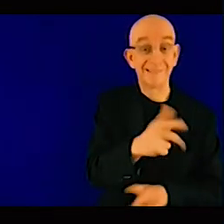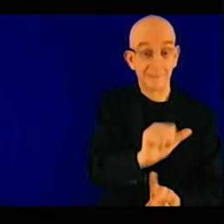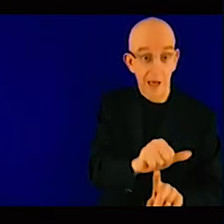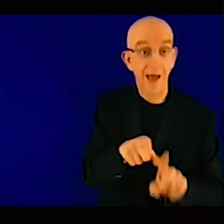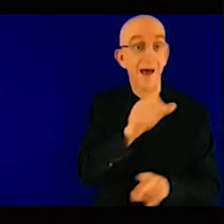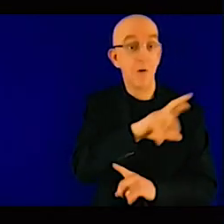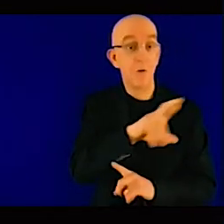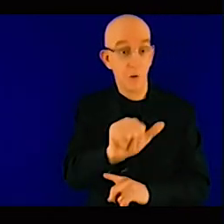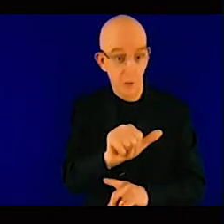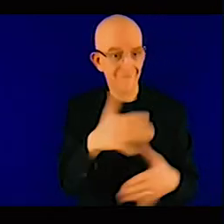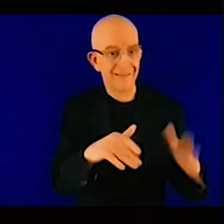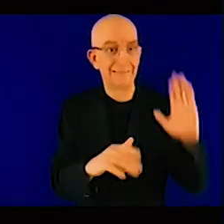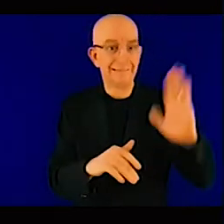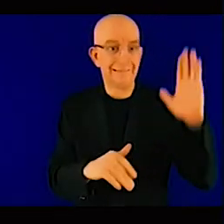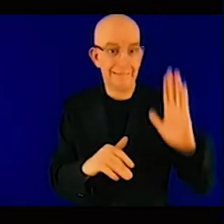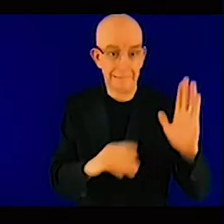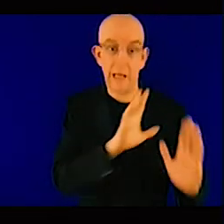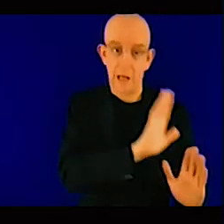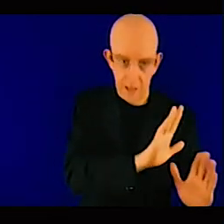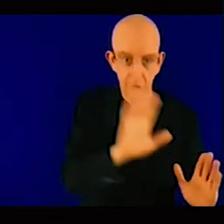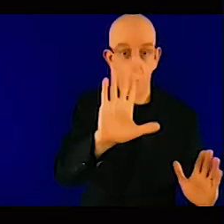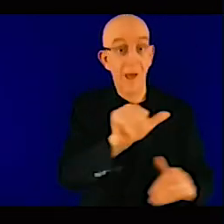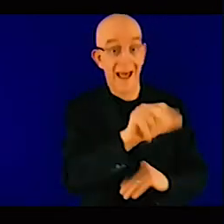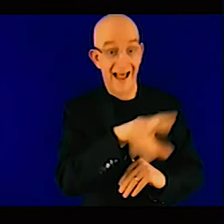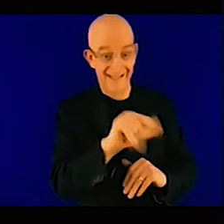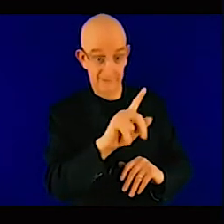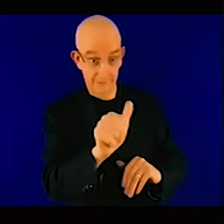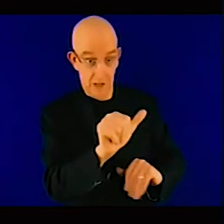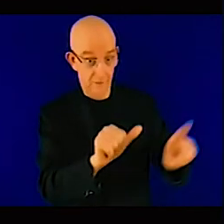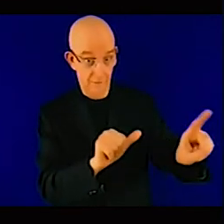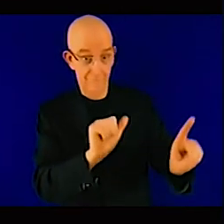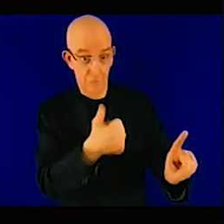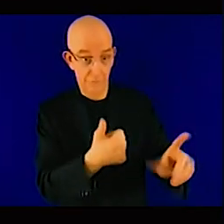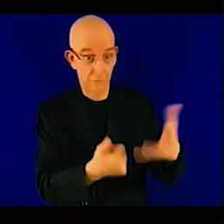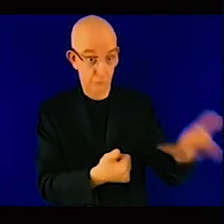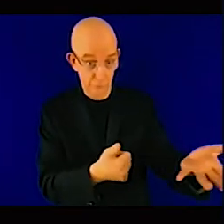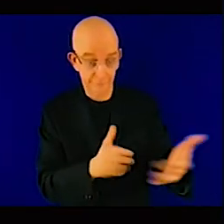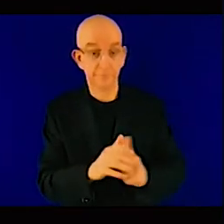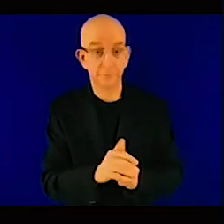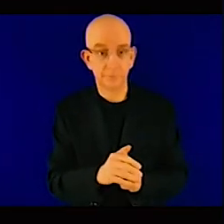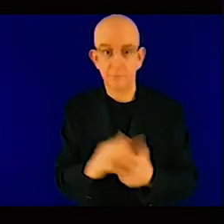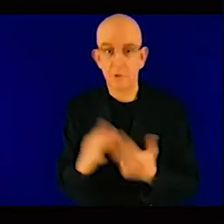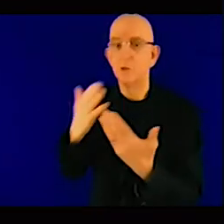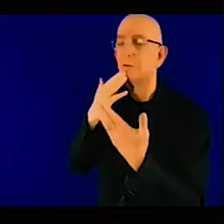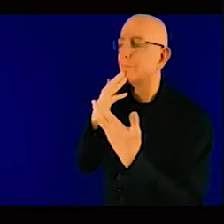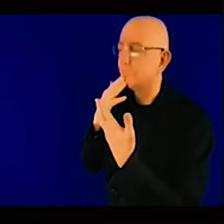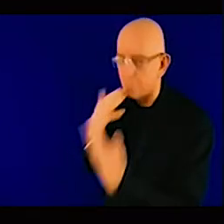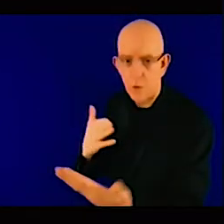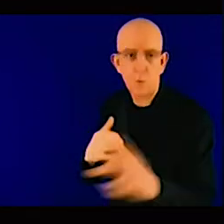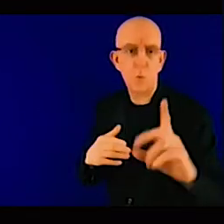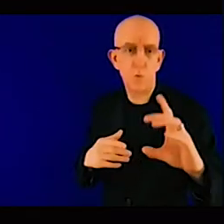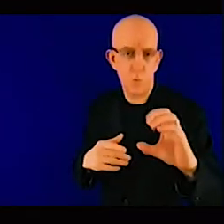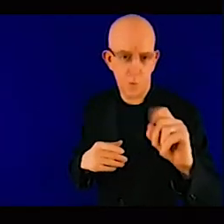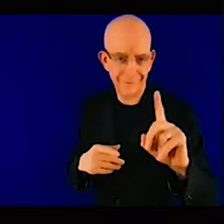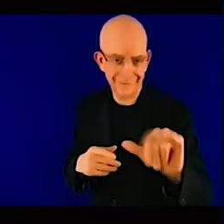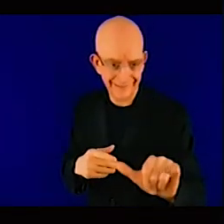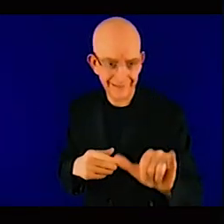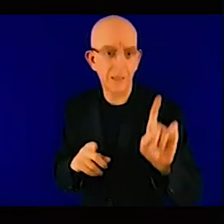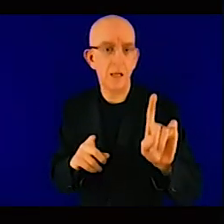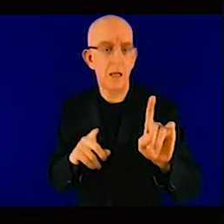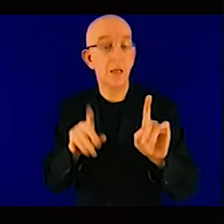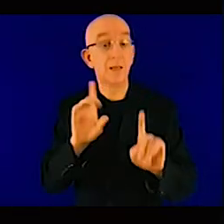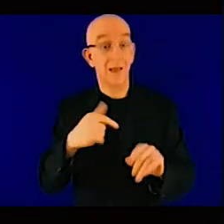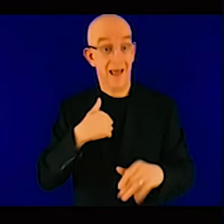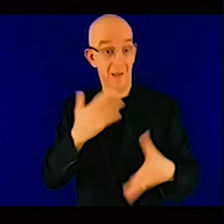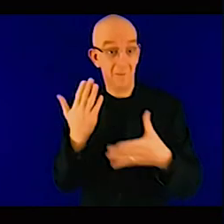influential in Nigeria as it concerns supporting our mini grid companies in Nigeria they have literally